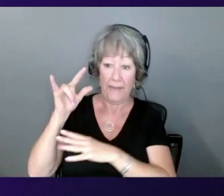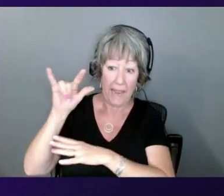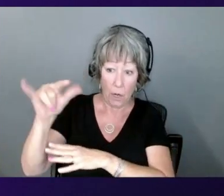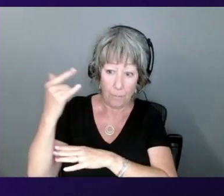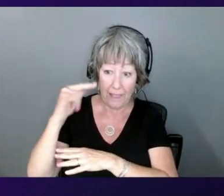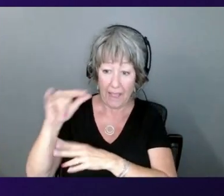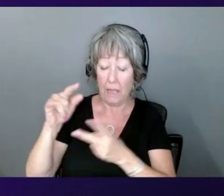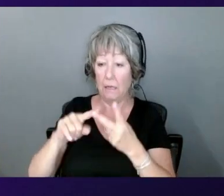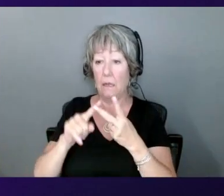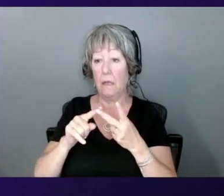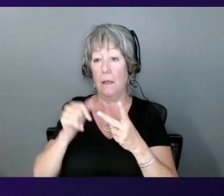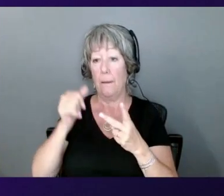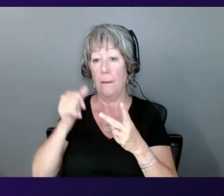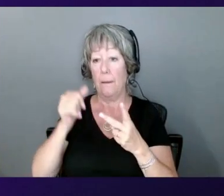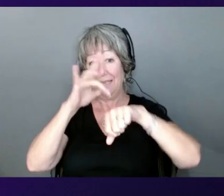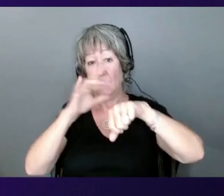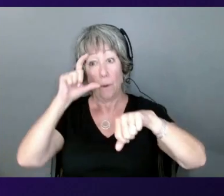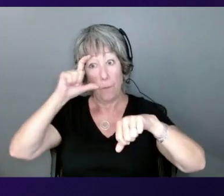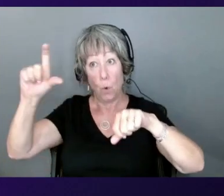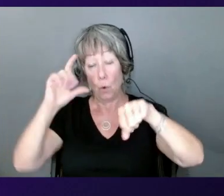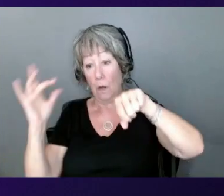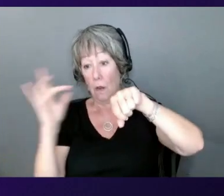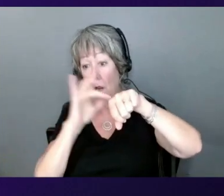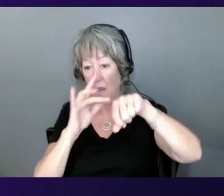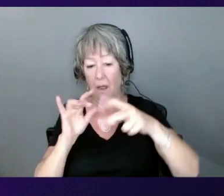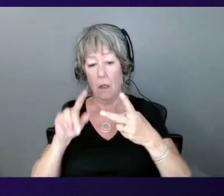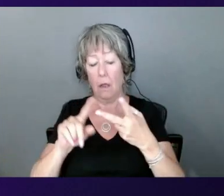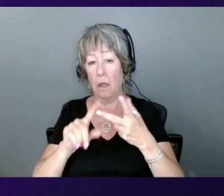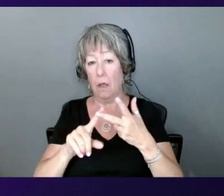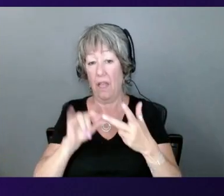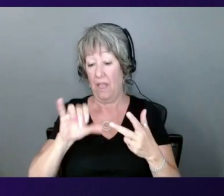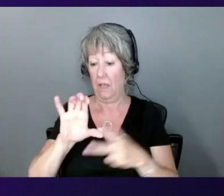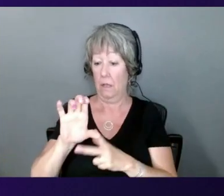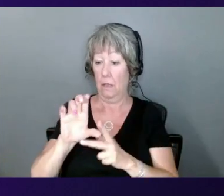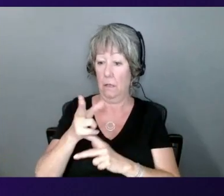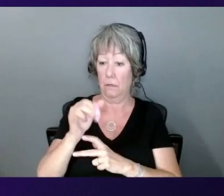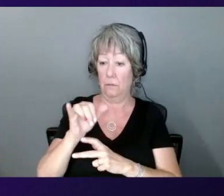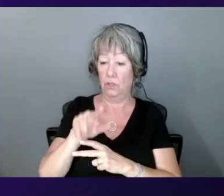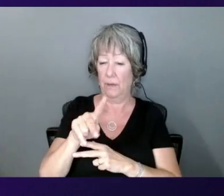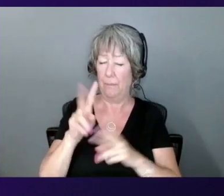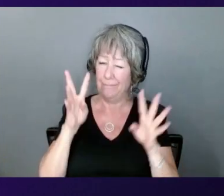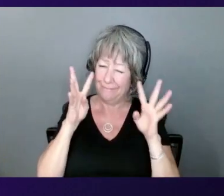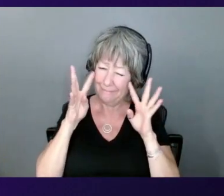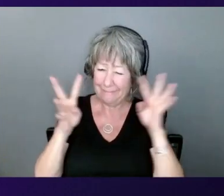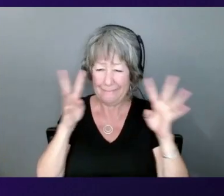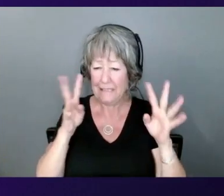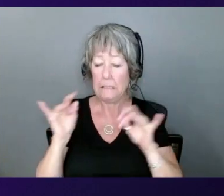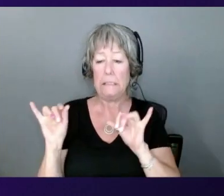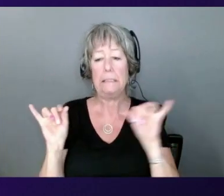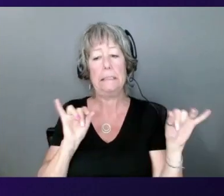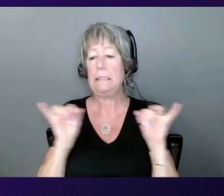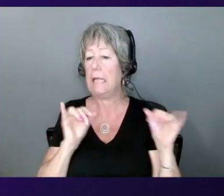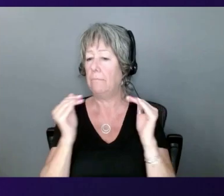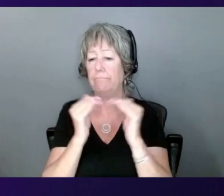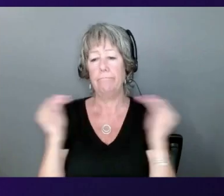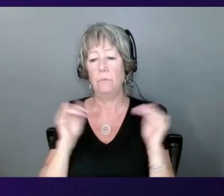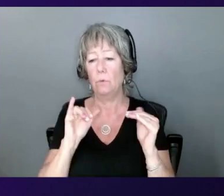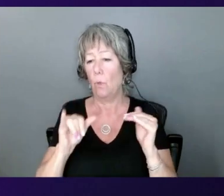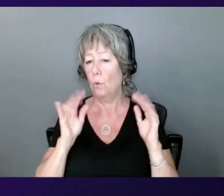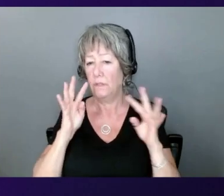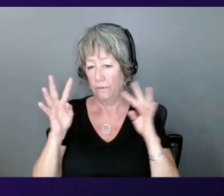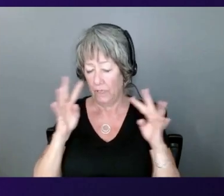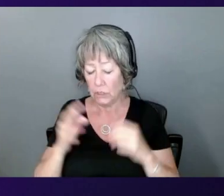a man on the moon. It's one of the most engineering innovation the humanity ever seen. And